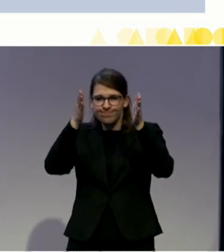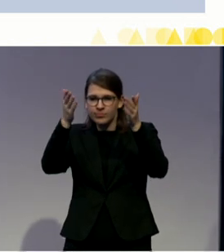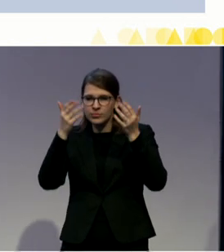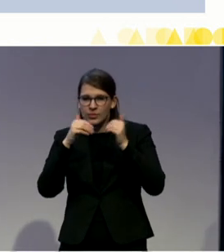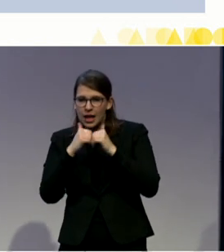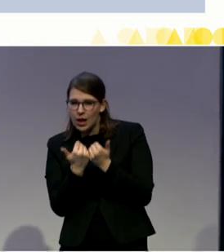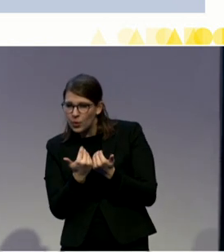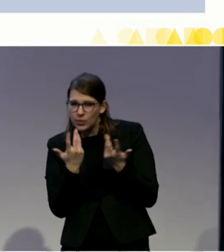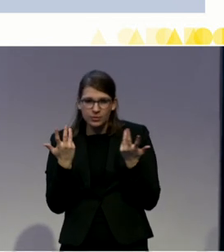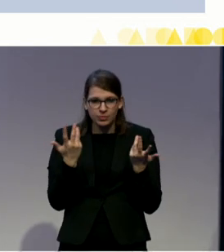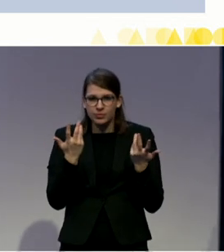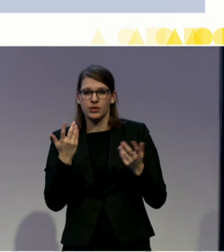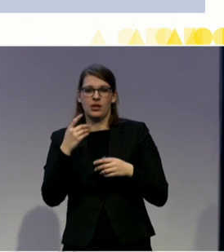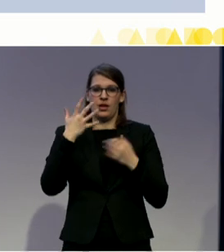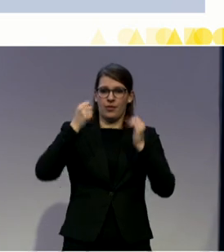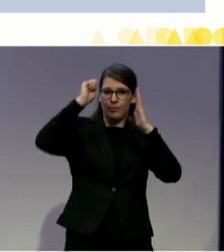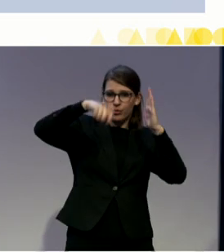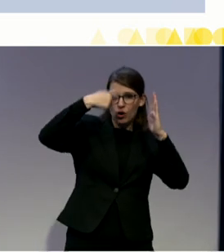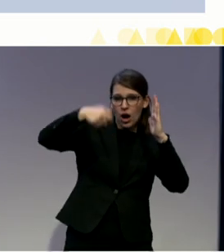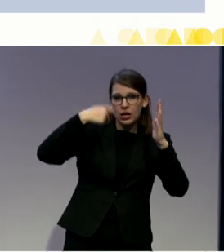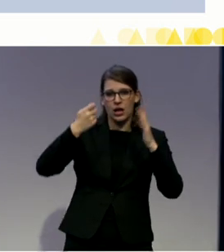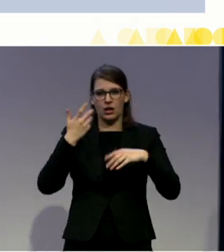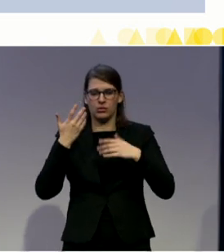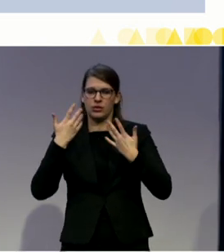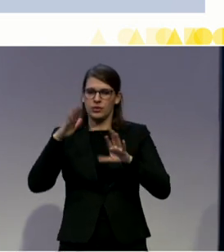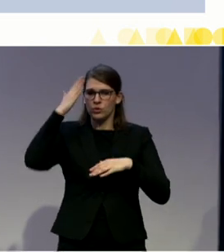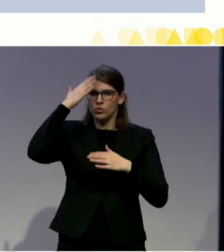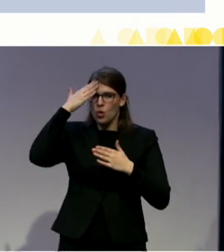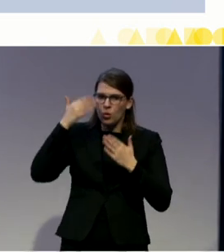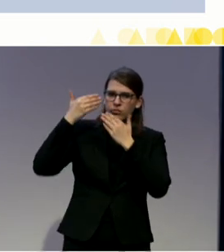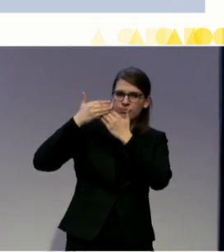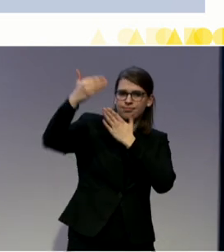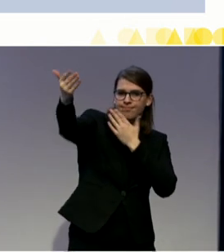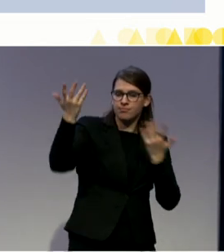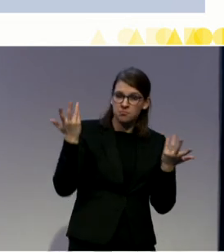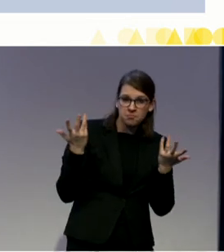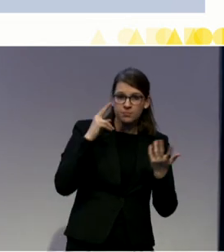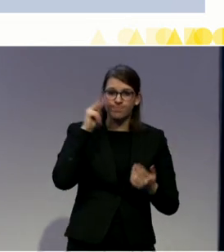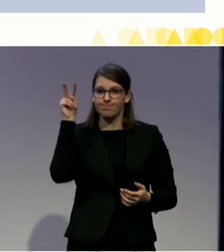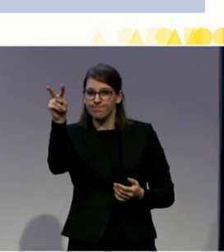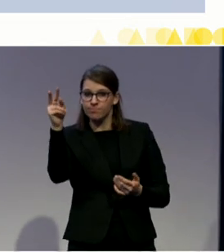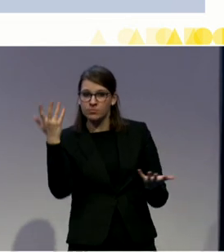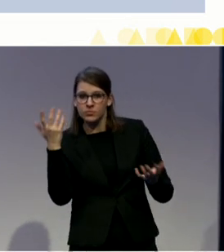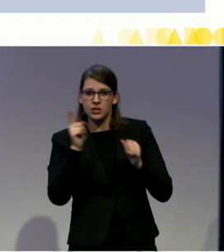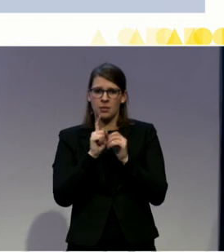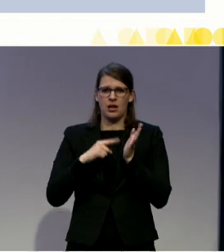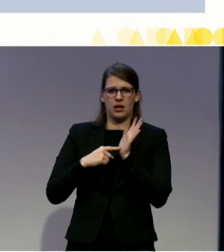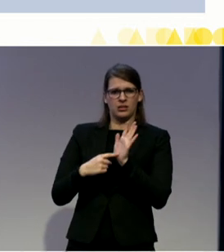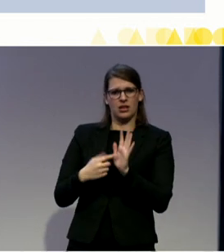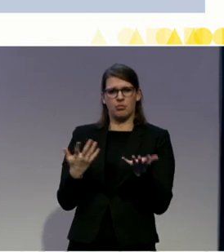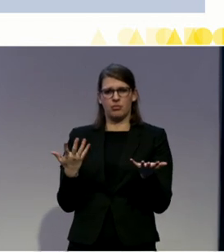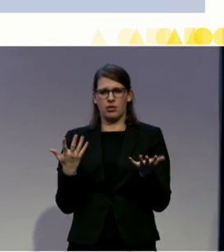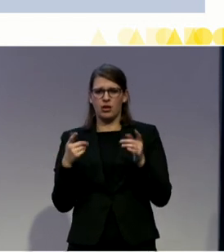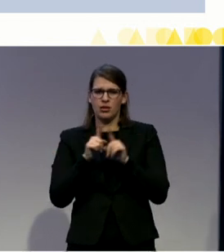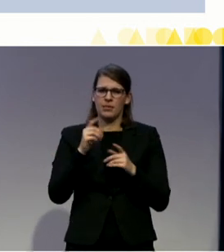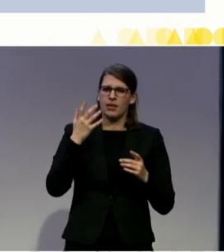input from national policy makers. However, we see that there's really a lack of useful information about how